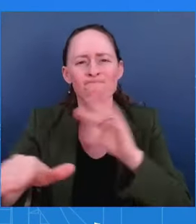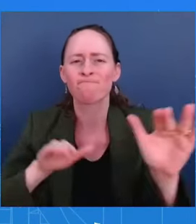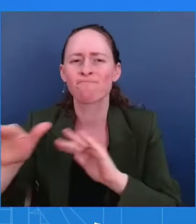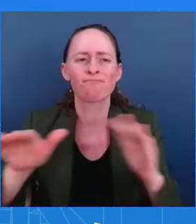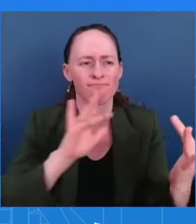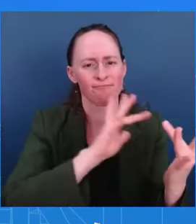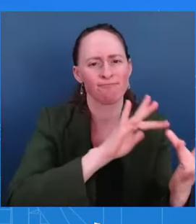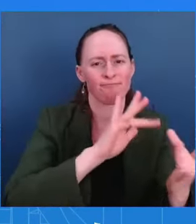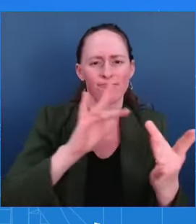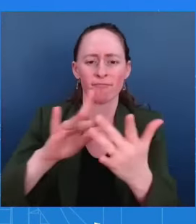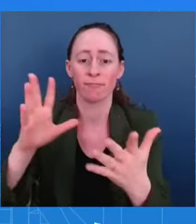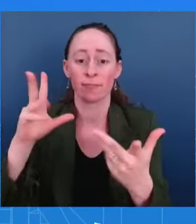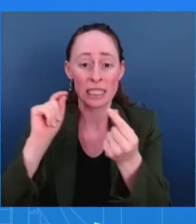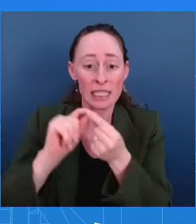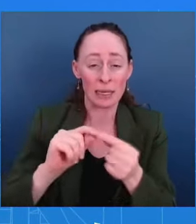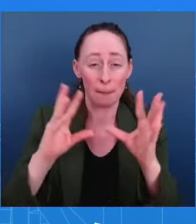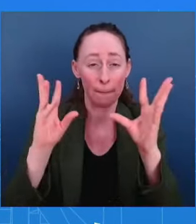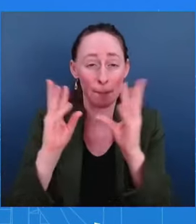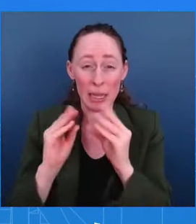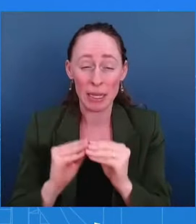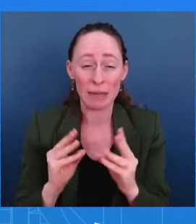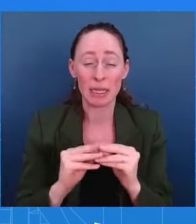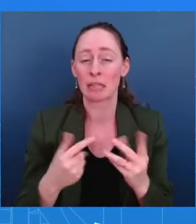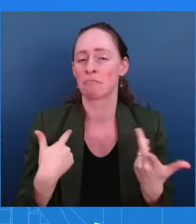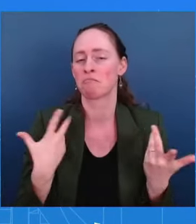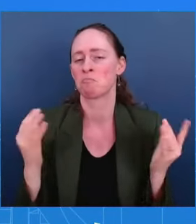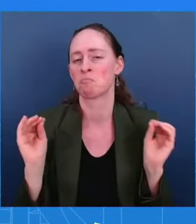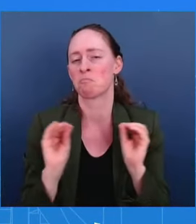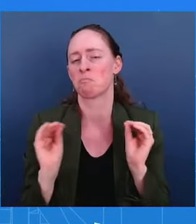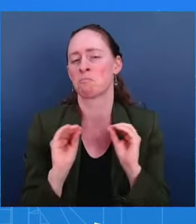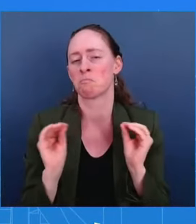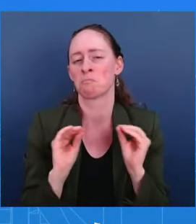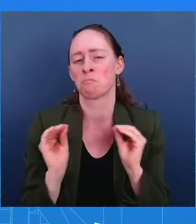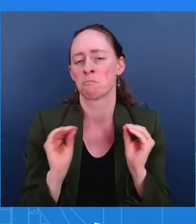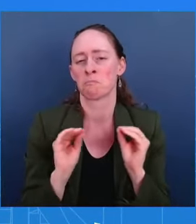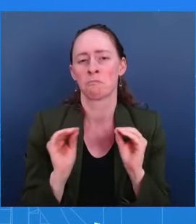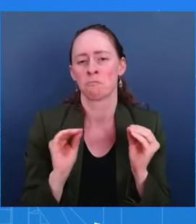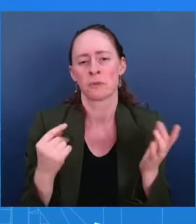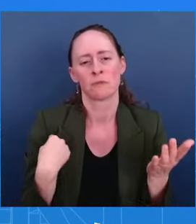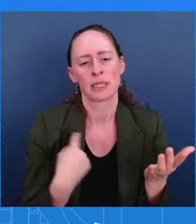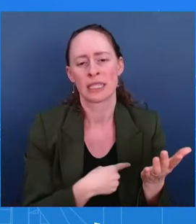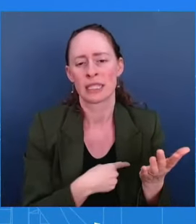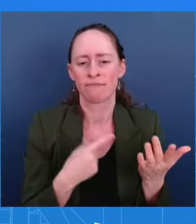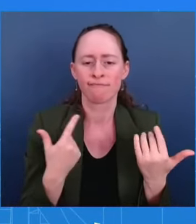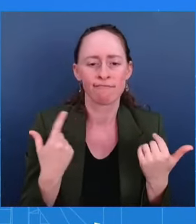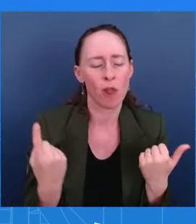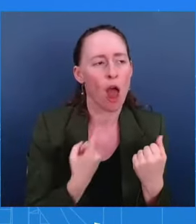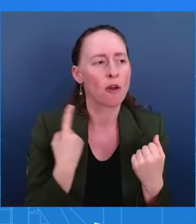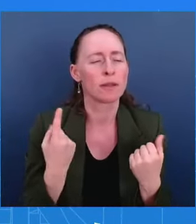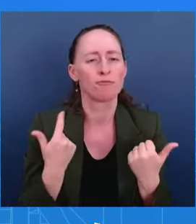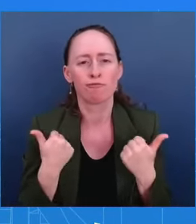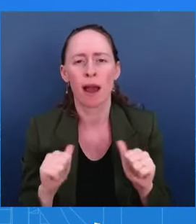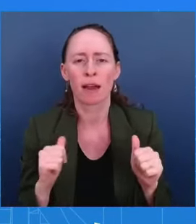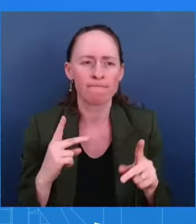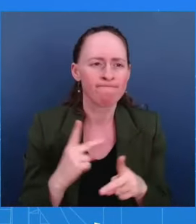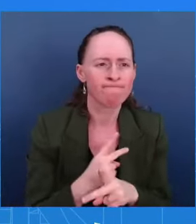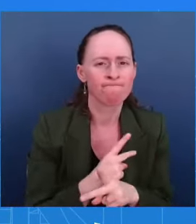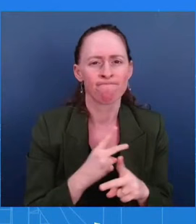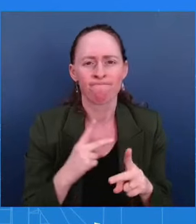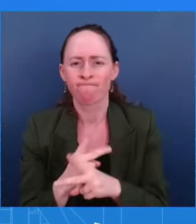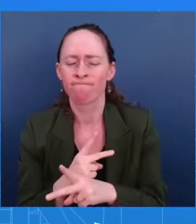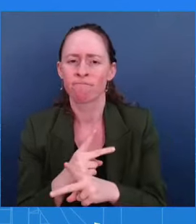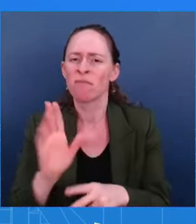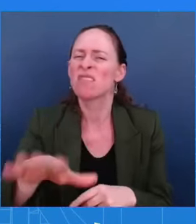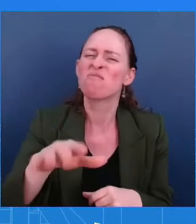continuing to say how sad this day is to really be clear